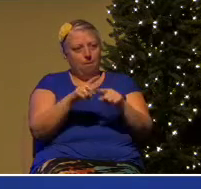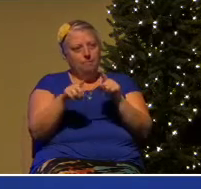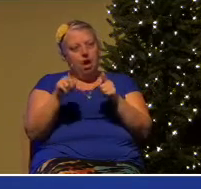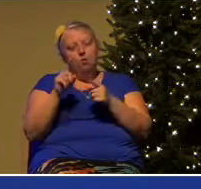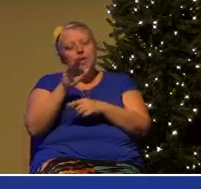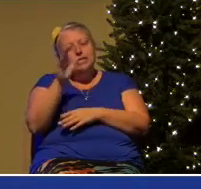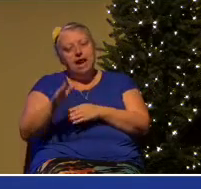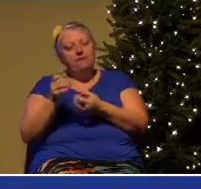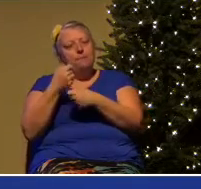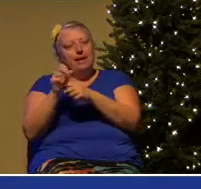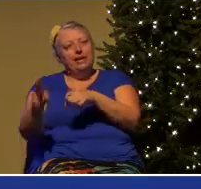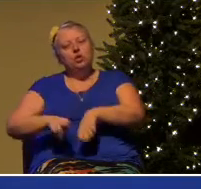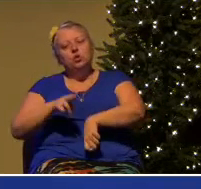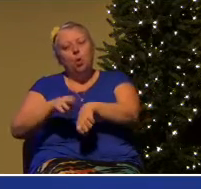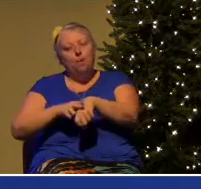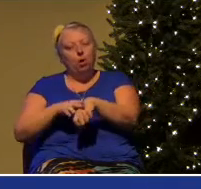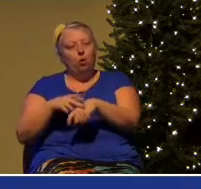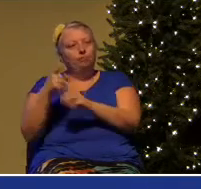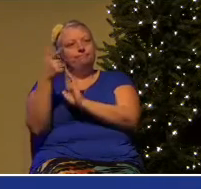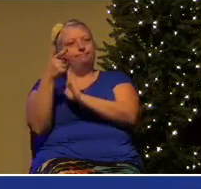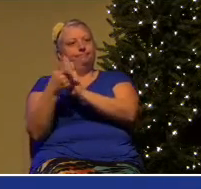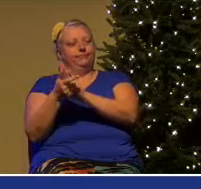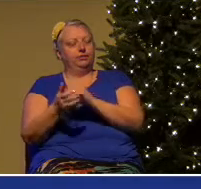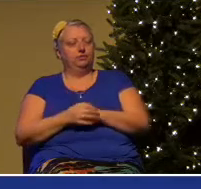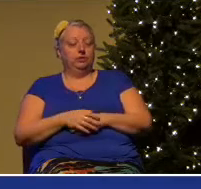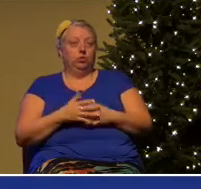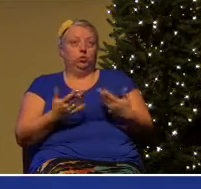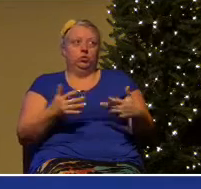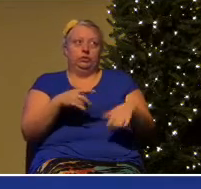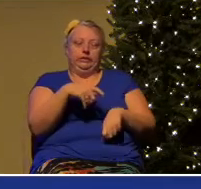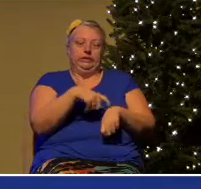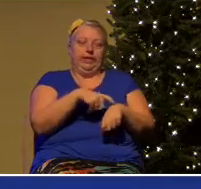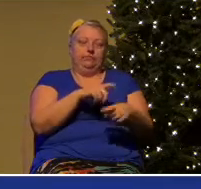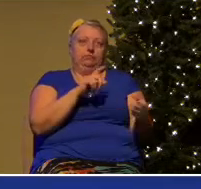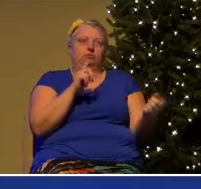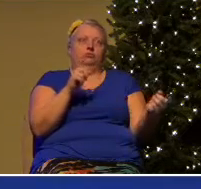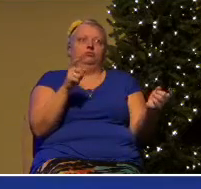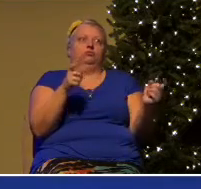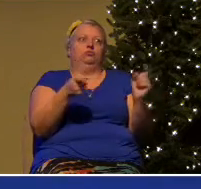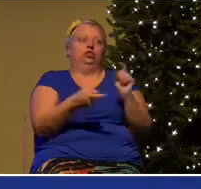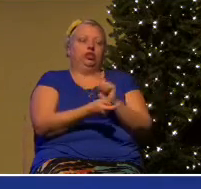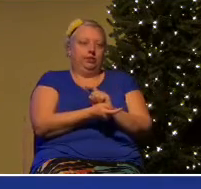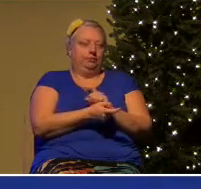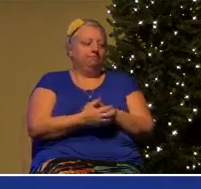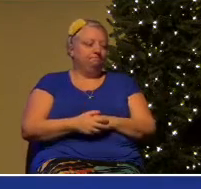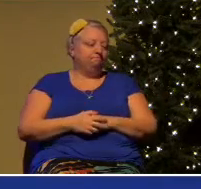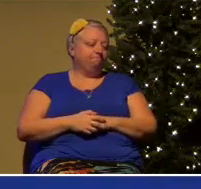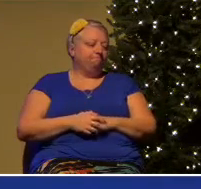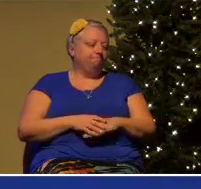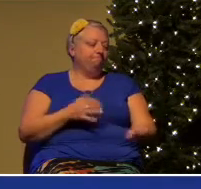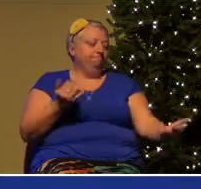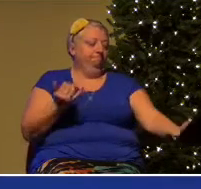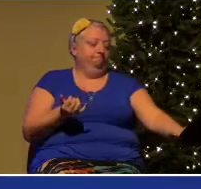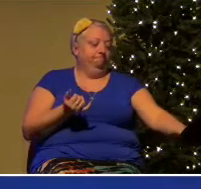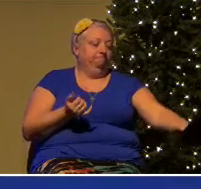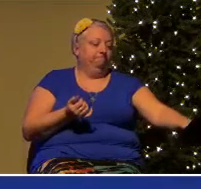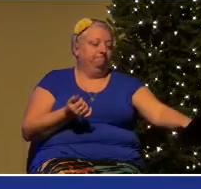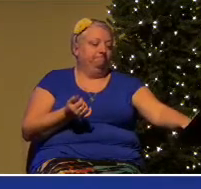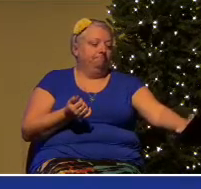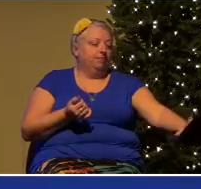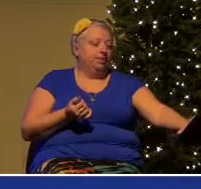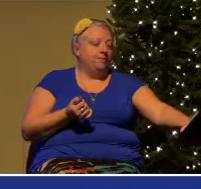So these are changing times, and we need to be aware of changing times. And that brings me this morning, then, to still a third